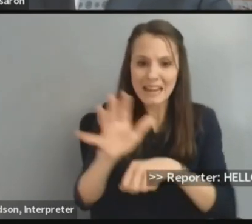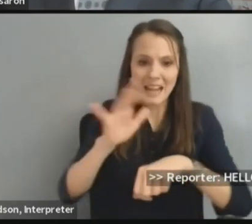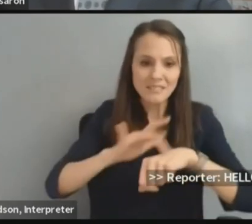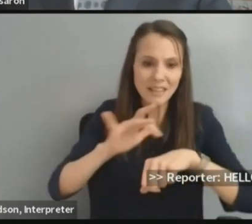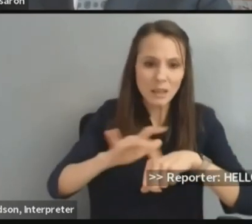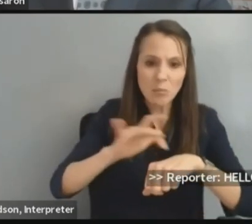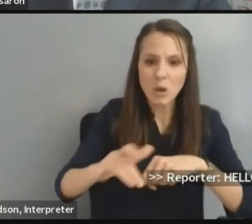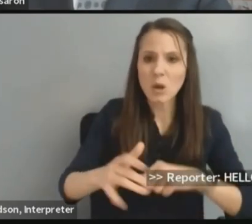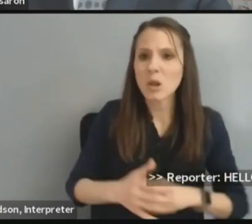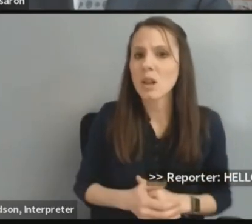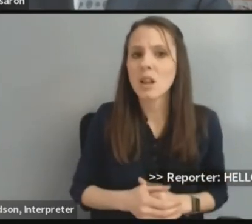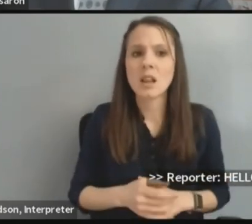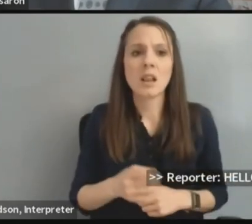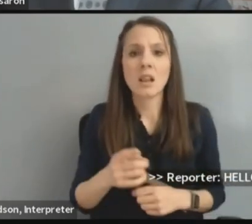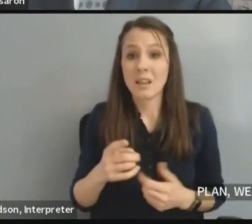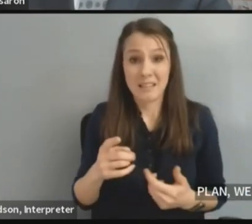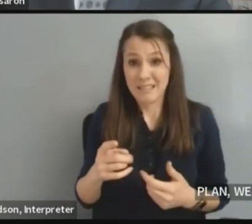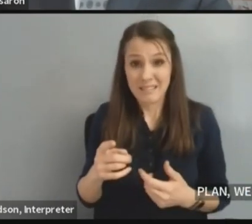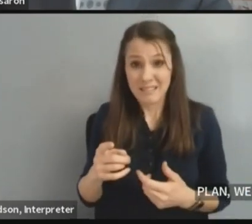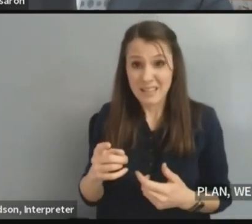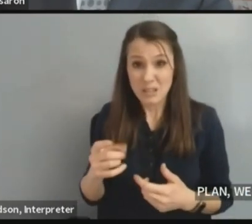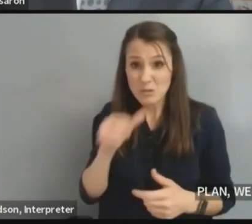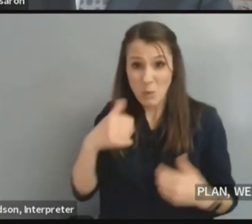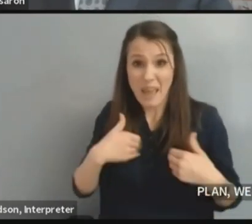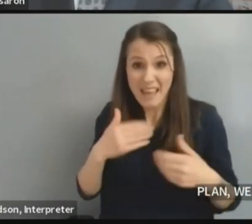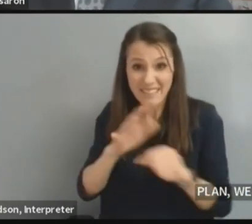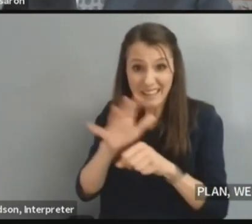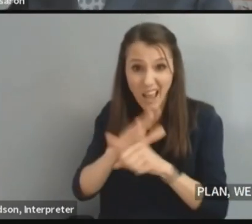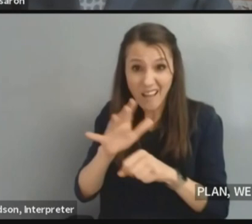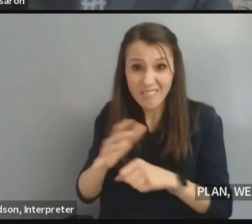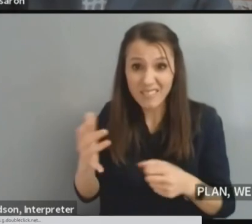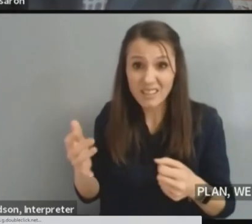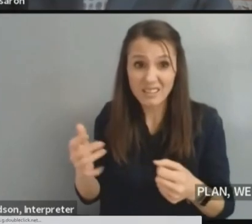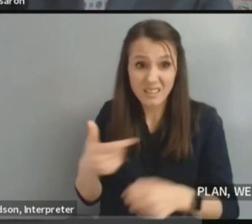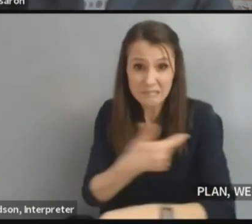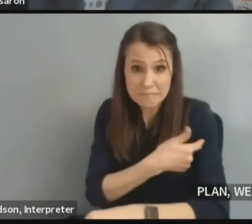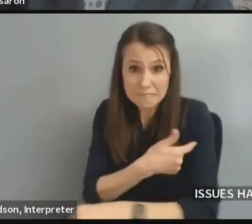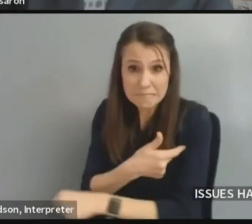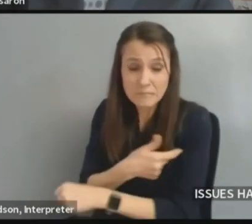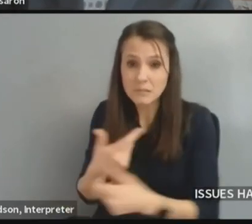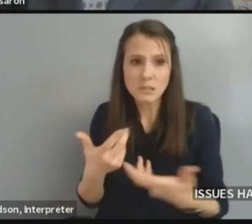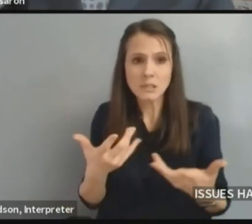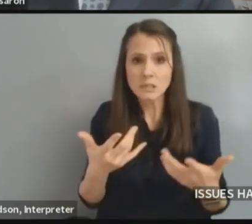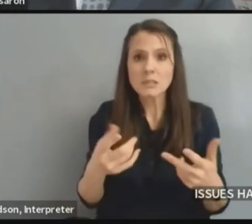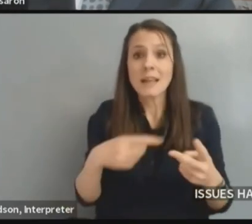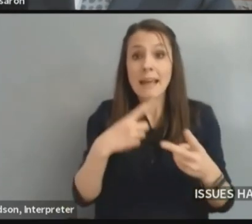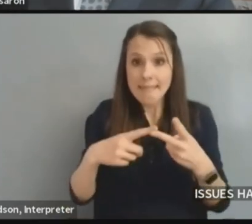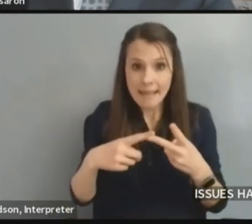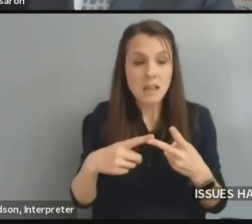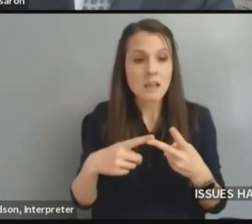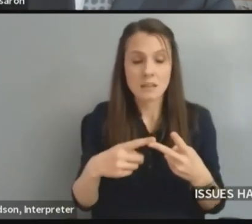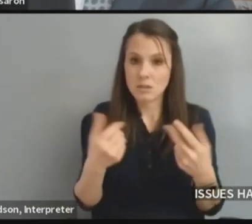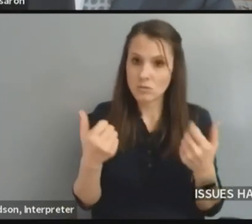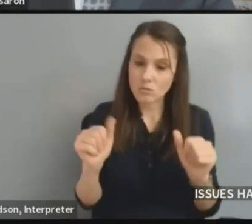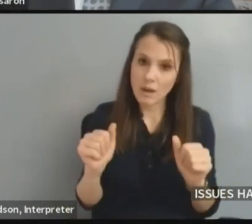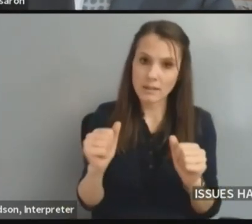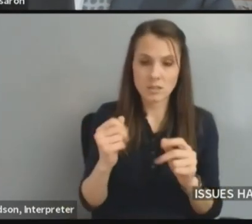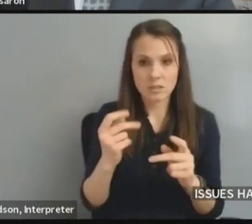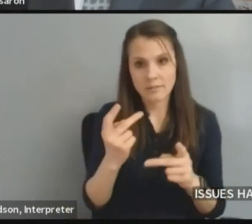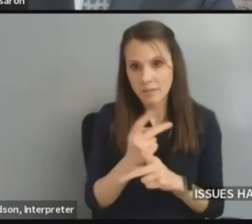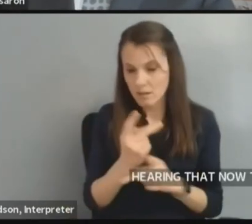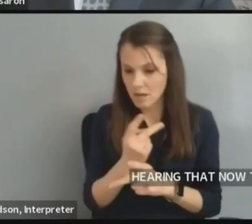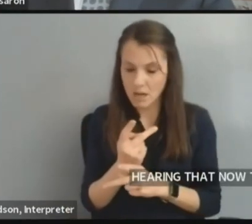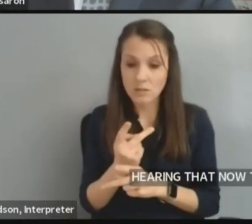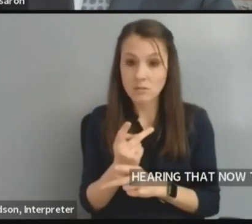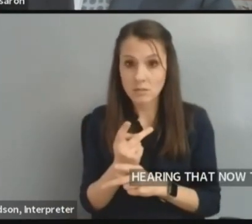We've been hearing that now the nation doesn't have reserves. And then we've been taking time trying to get the delivered